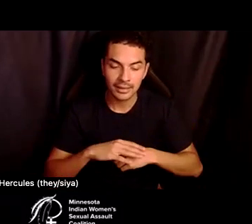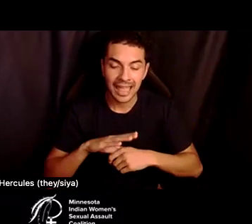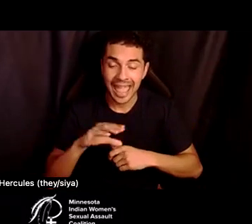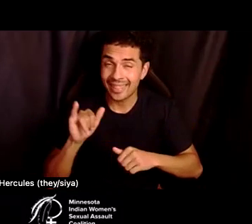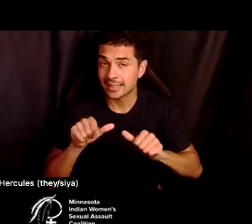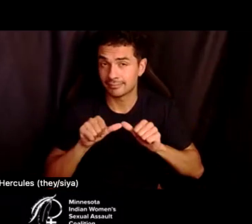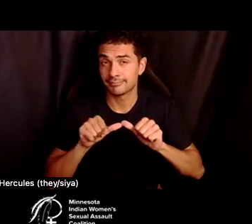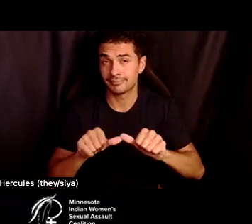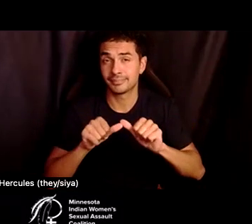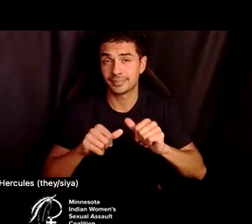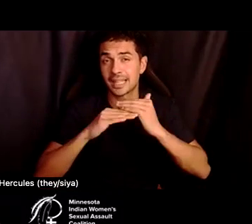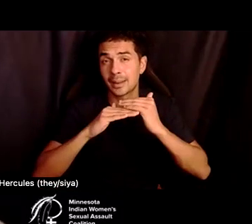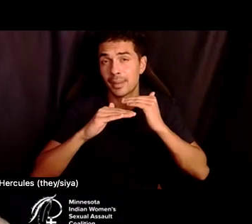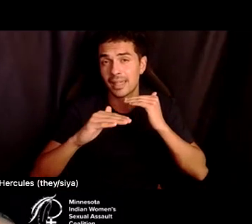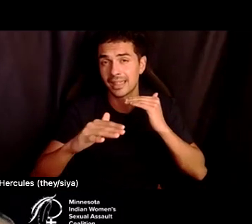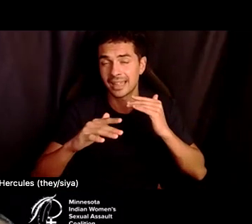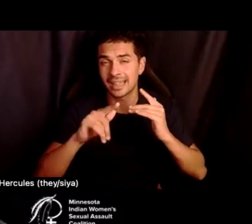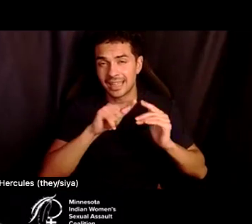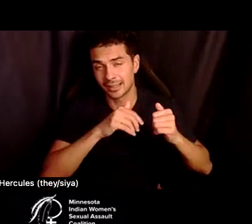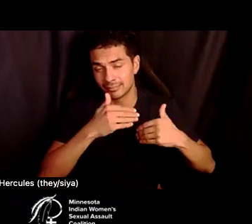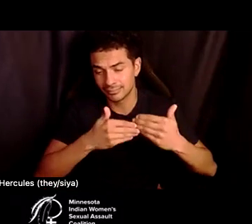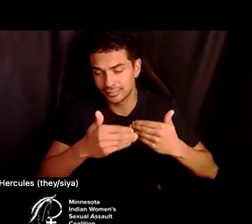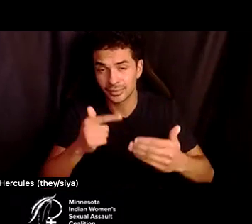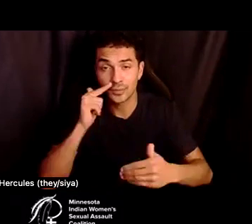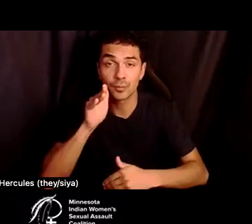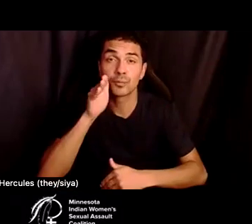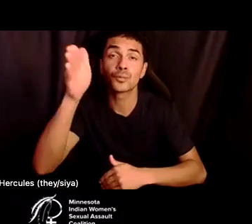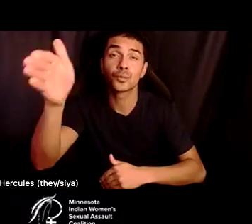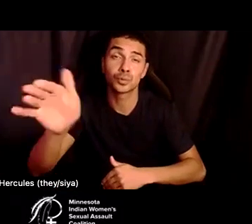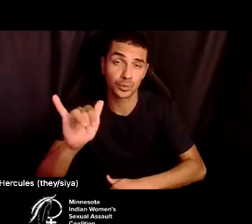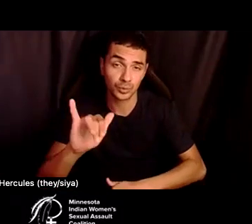of these efforts and what they'll mean for future generations.